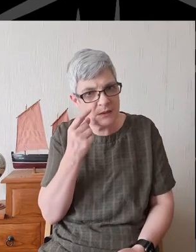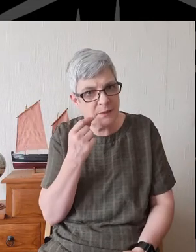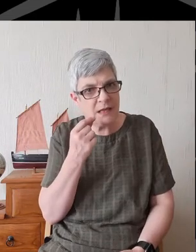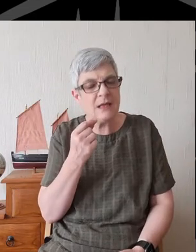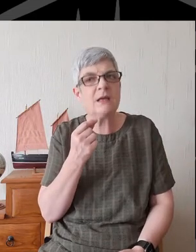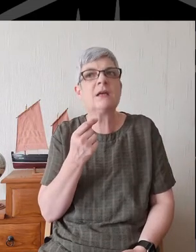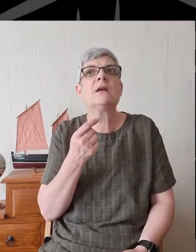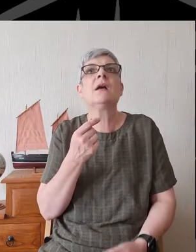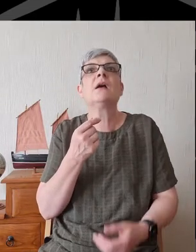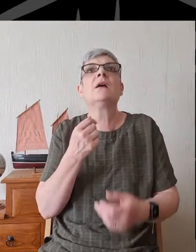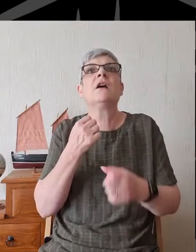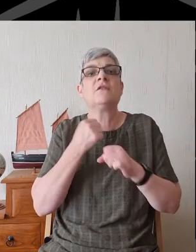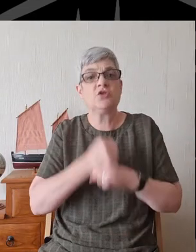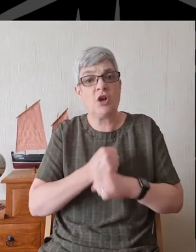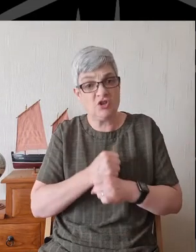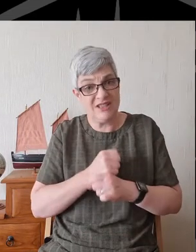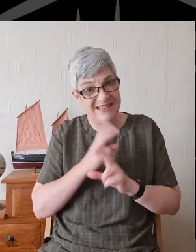die,